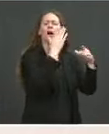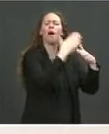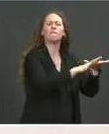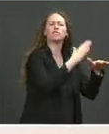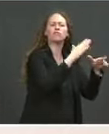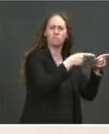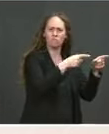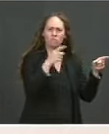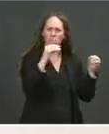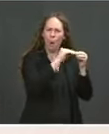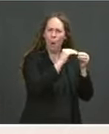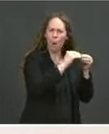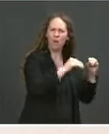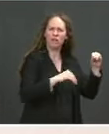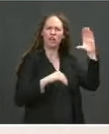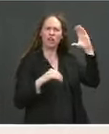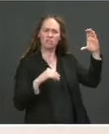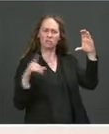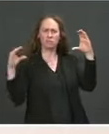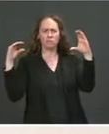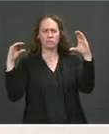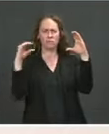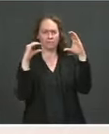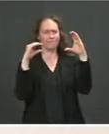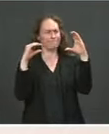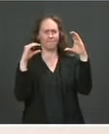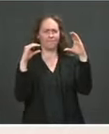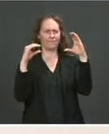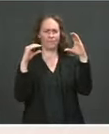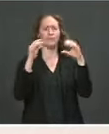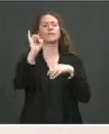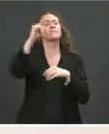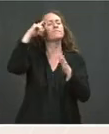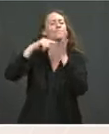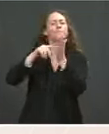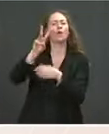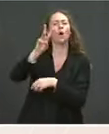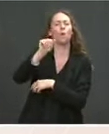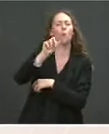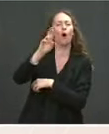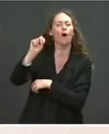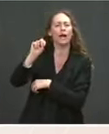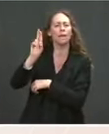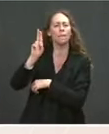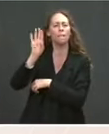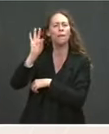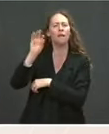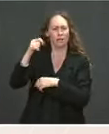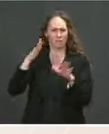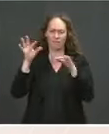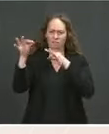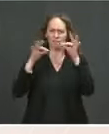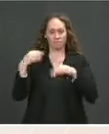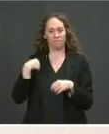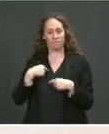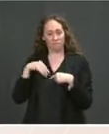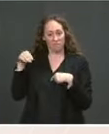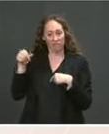led Warren Buffett to famously explain that he paid a lower tax rate than his secretary.